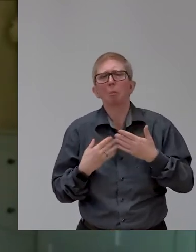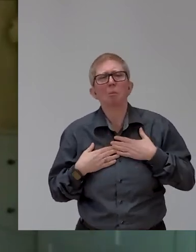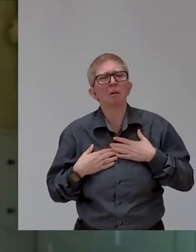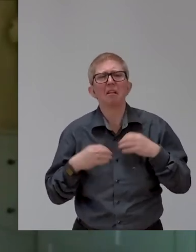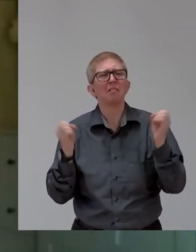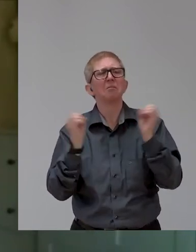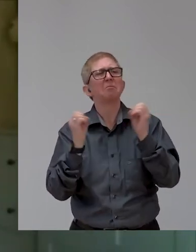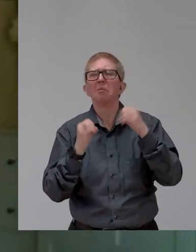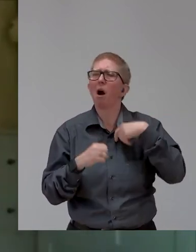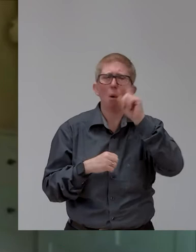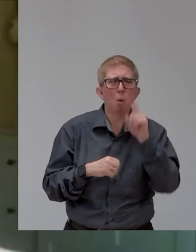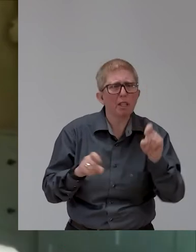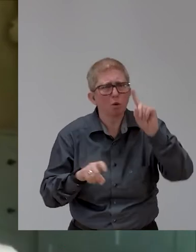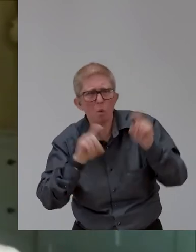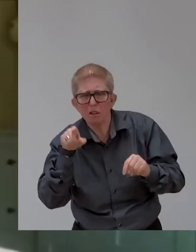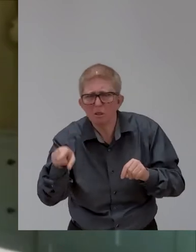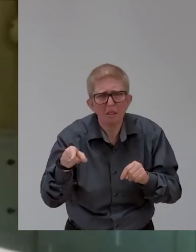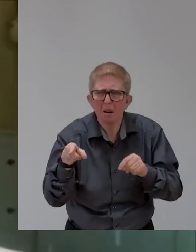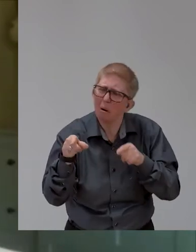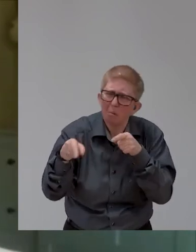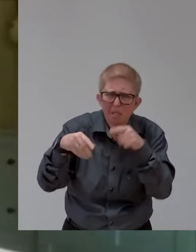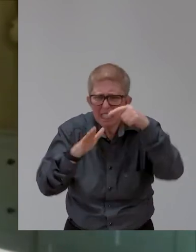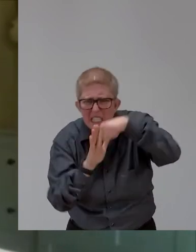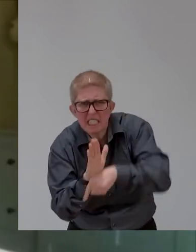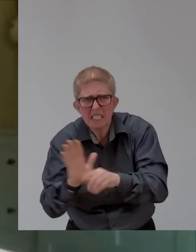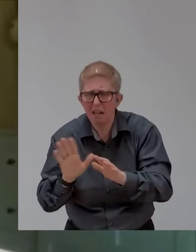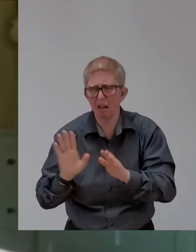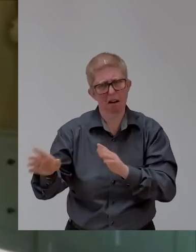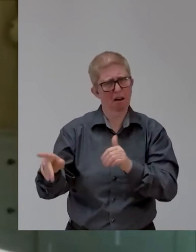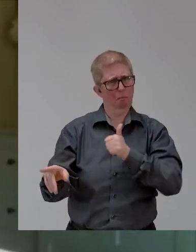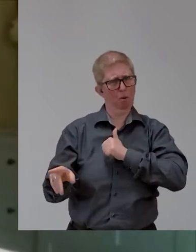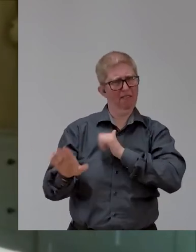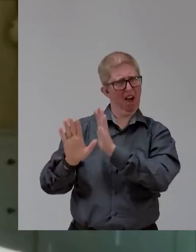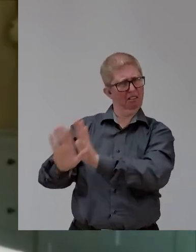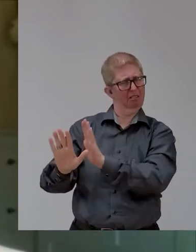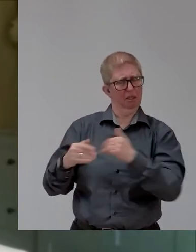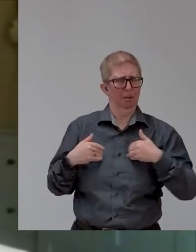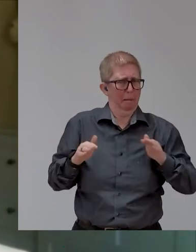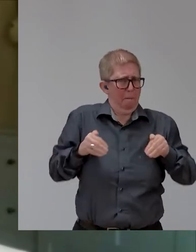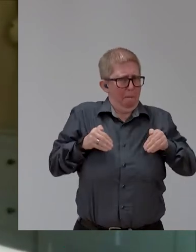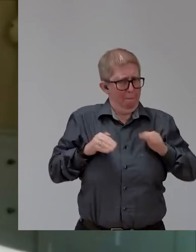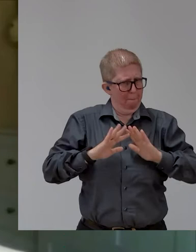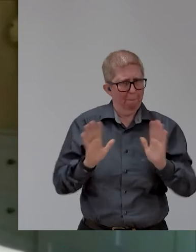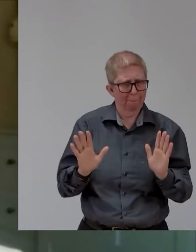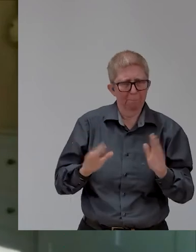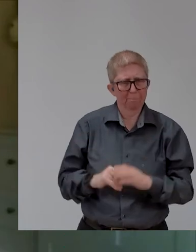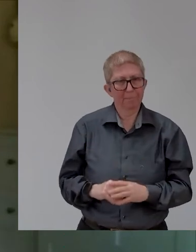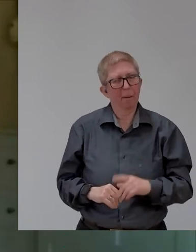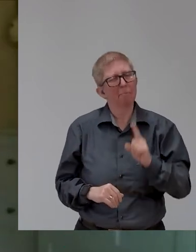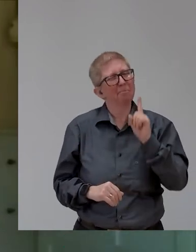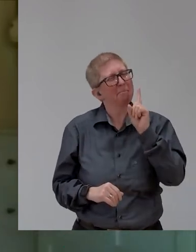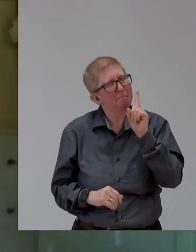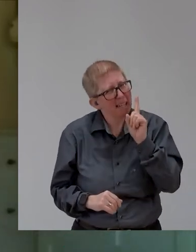of him, you know, uh, he's quite a private person on that sort of front, but, um, um, you know, the, the